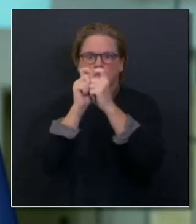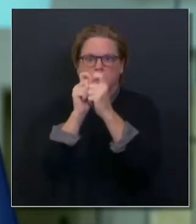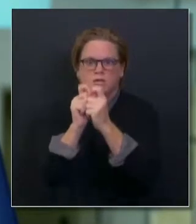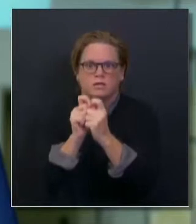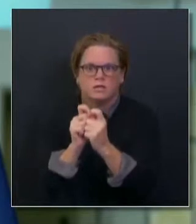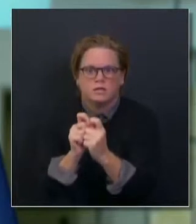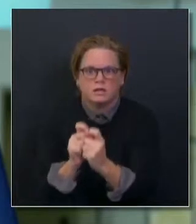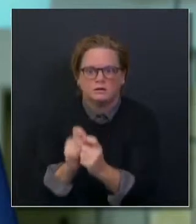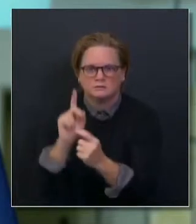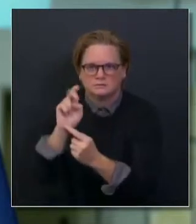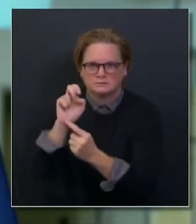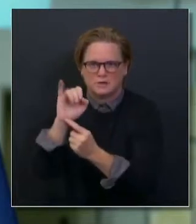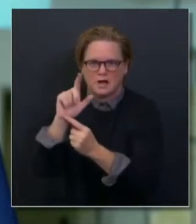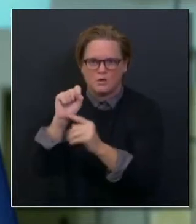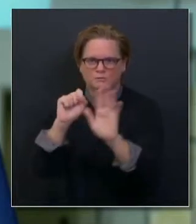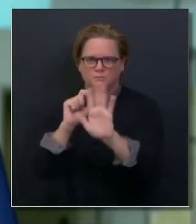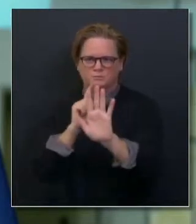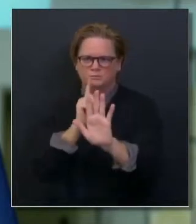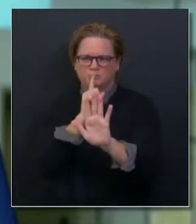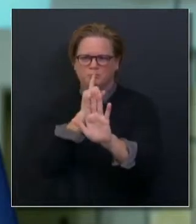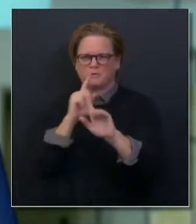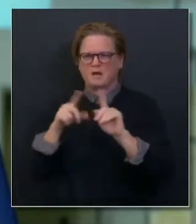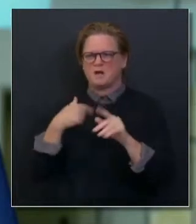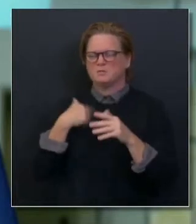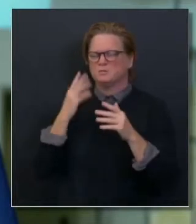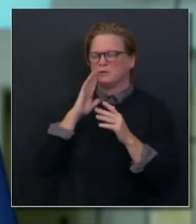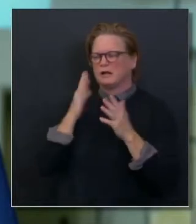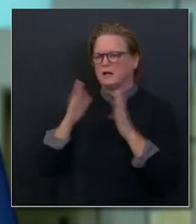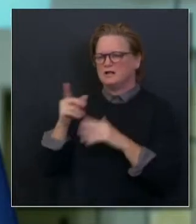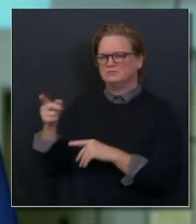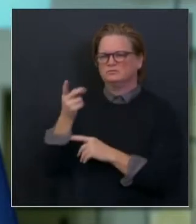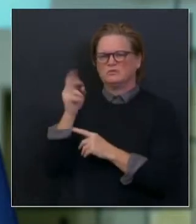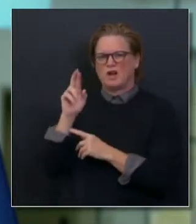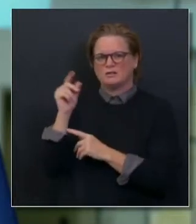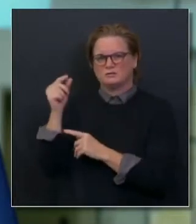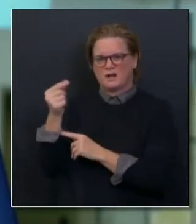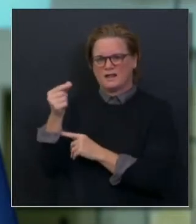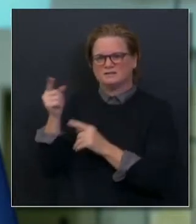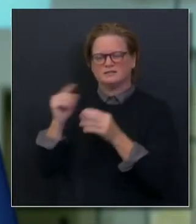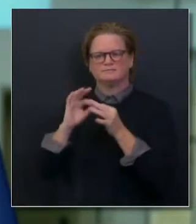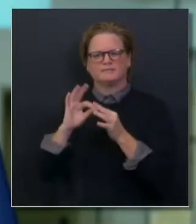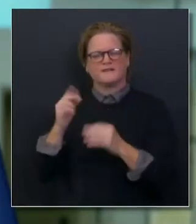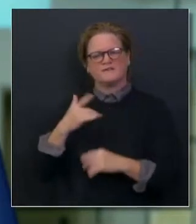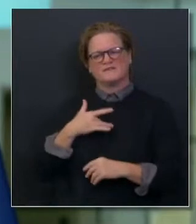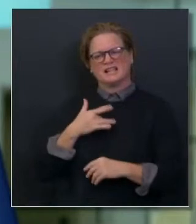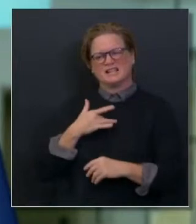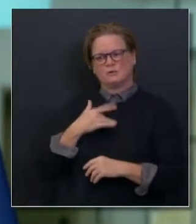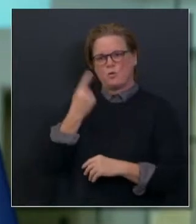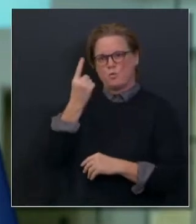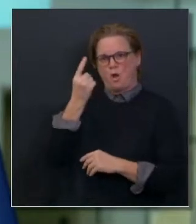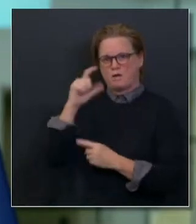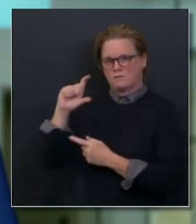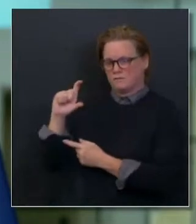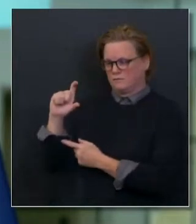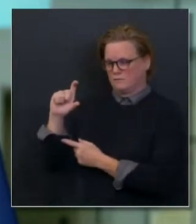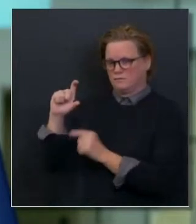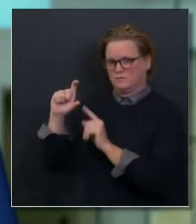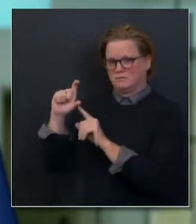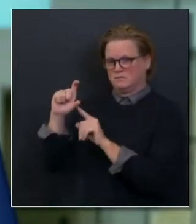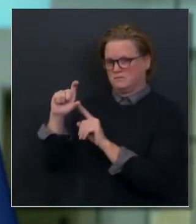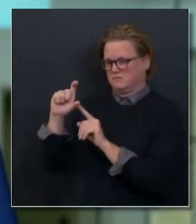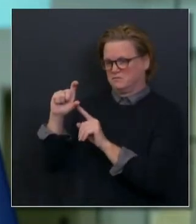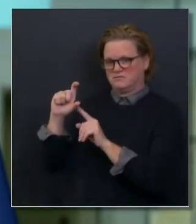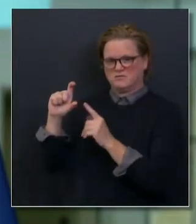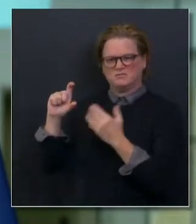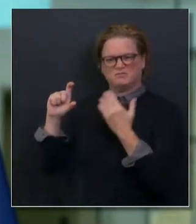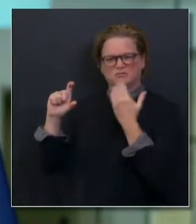one of the doctors said, I actually think I can get an extra half a dose in each one of these vials, a little bit more than they thought. So is there waste